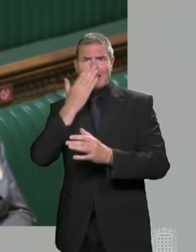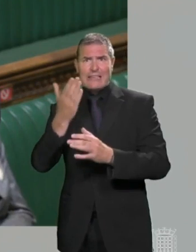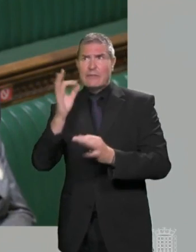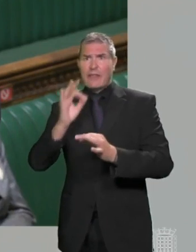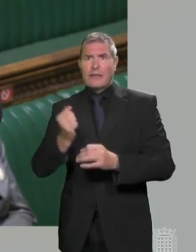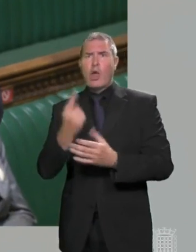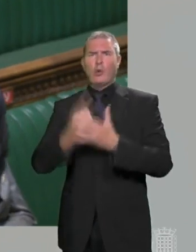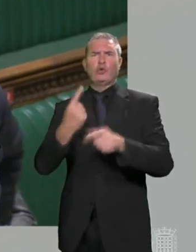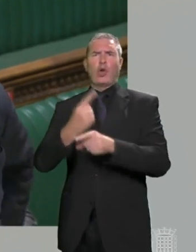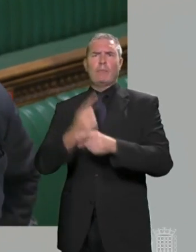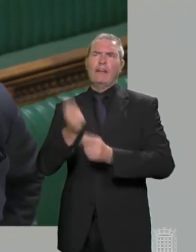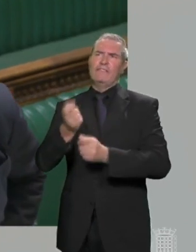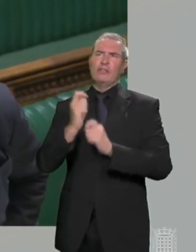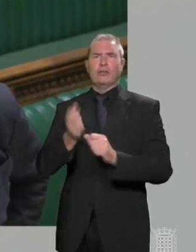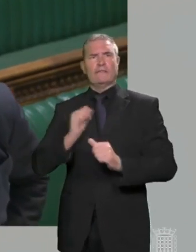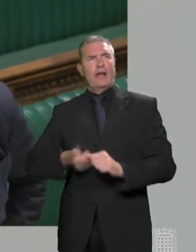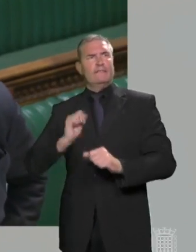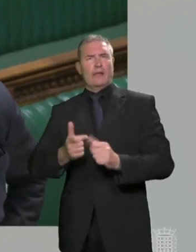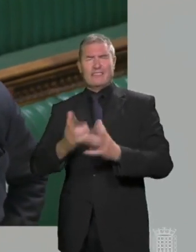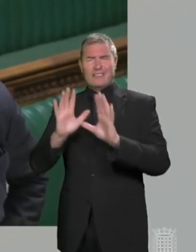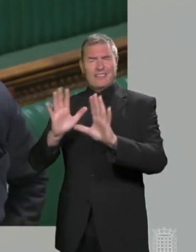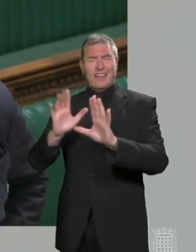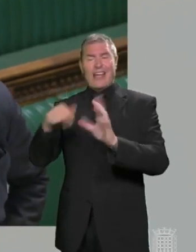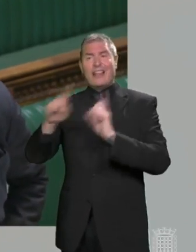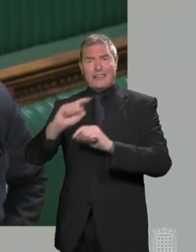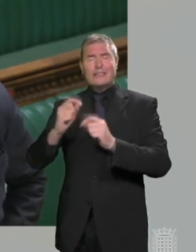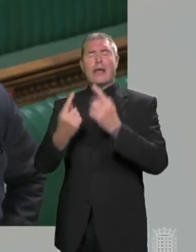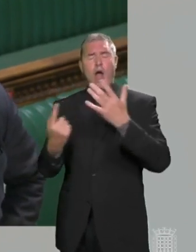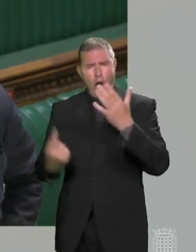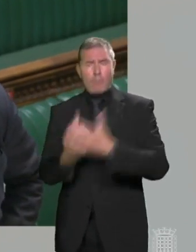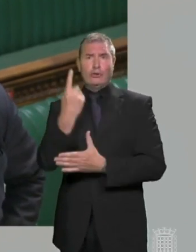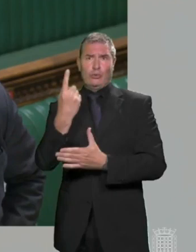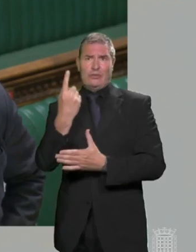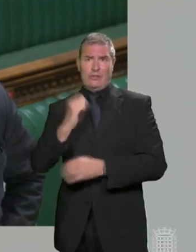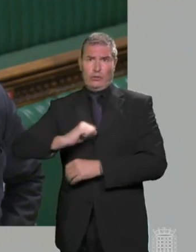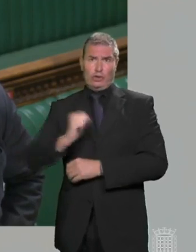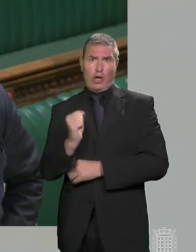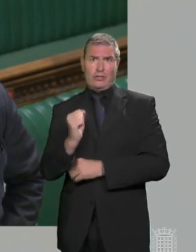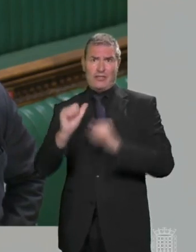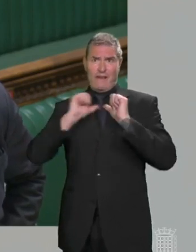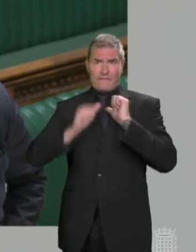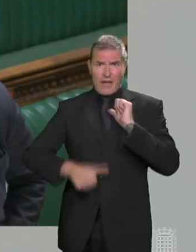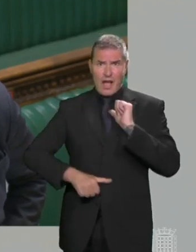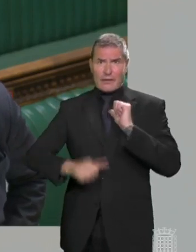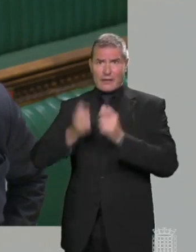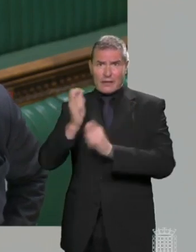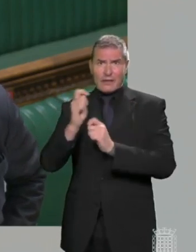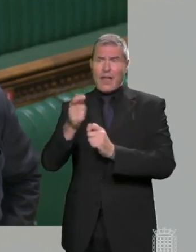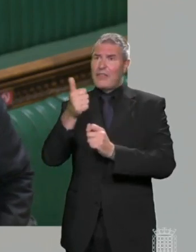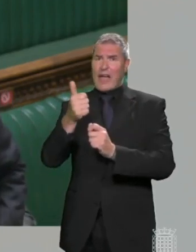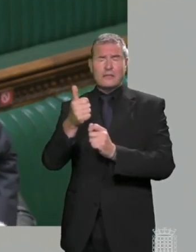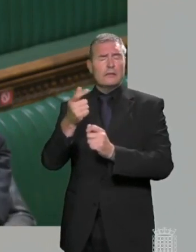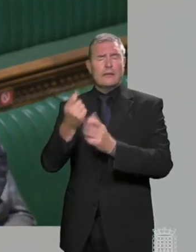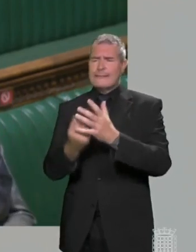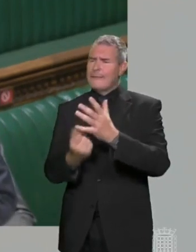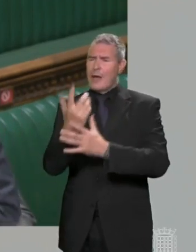Scotland. But even then, they're missing the point because this is a massive opportunity for the Scottish agriculture sector. And what they need,